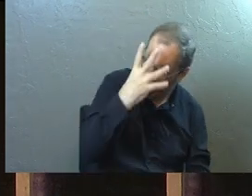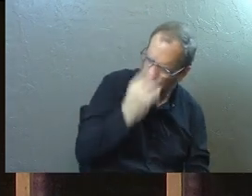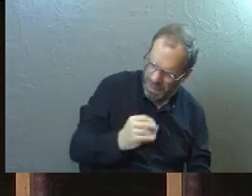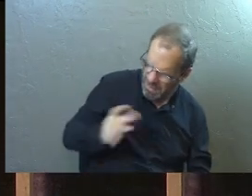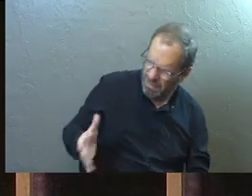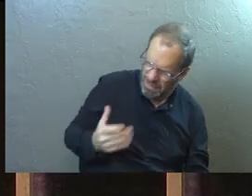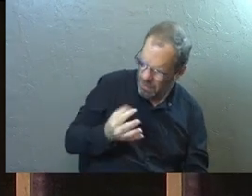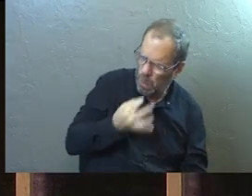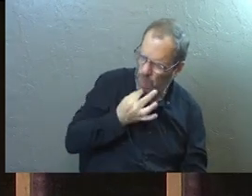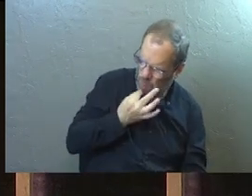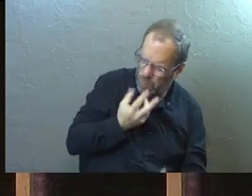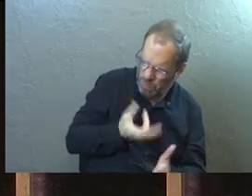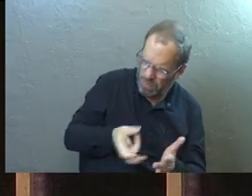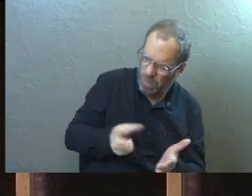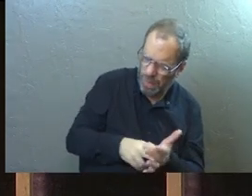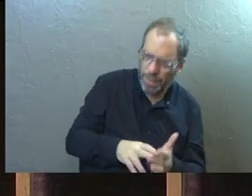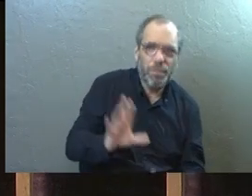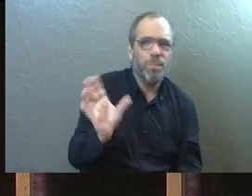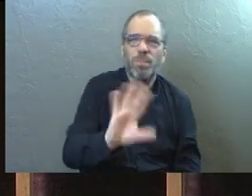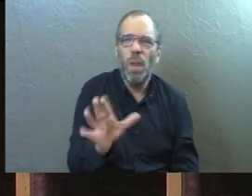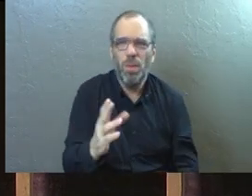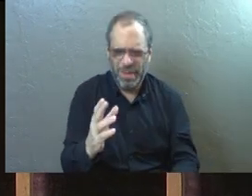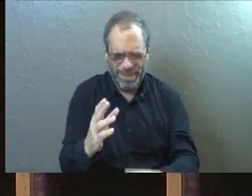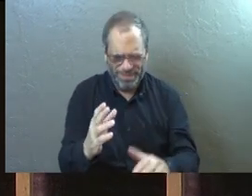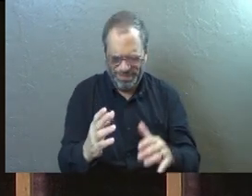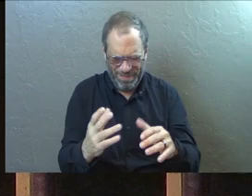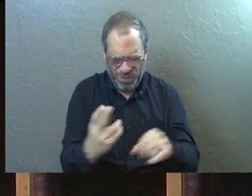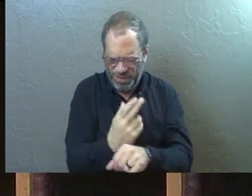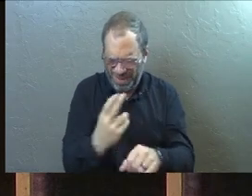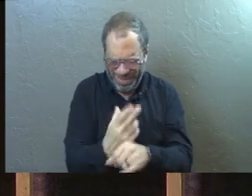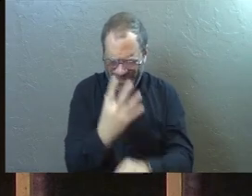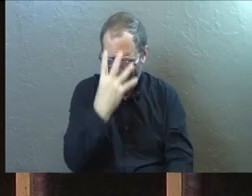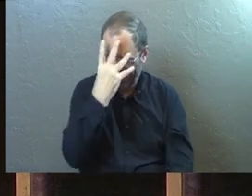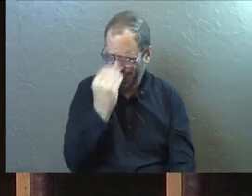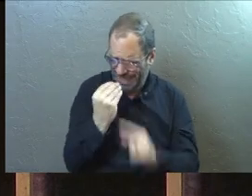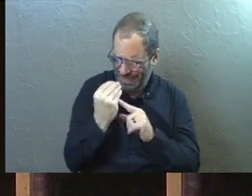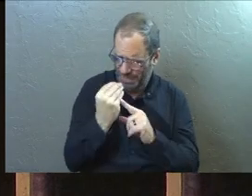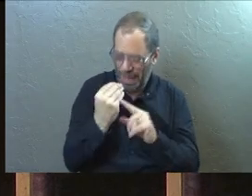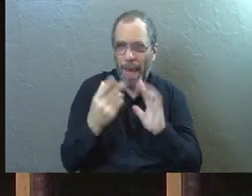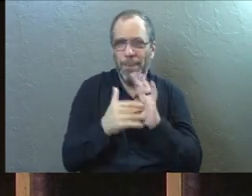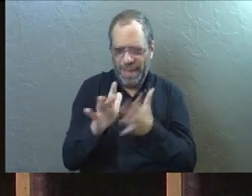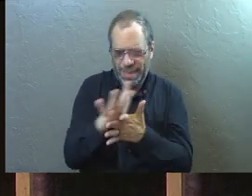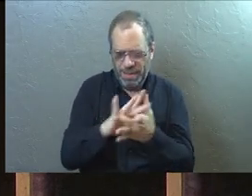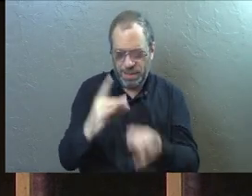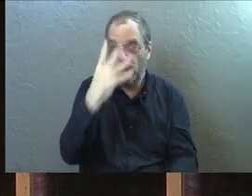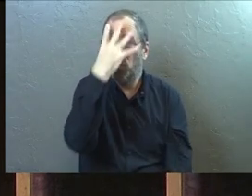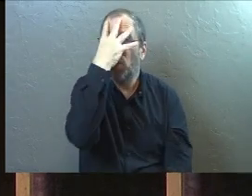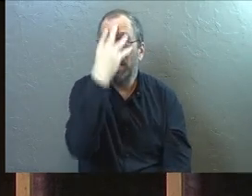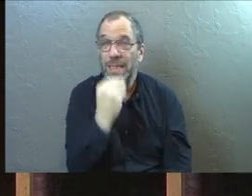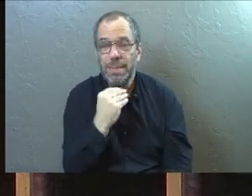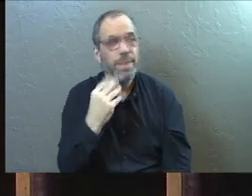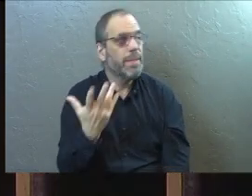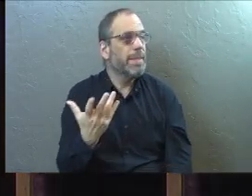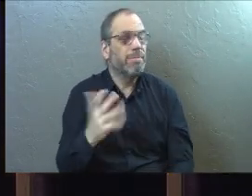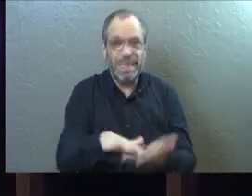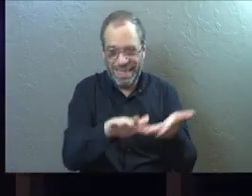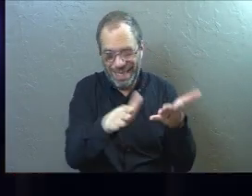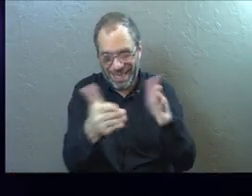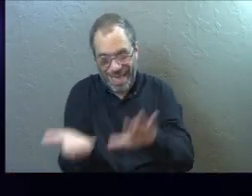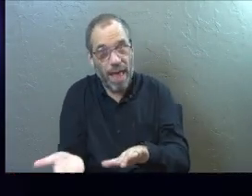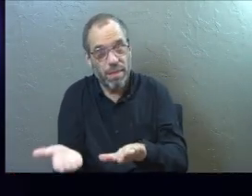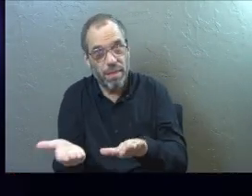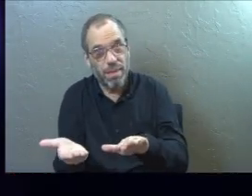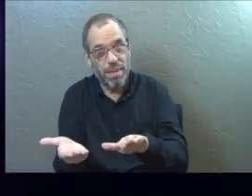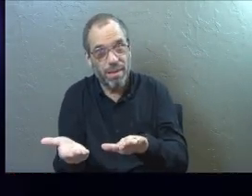is sleeping, he will soon get better. Now Jesus is using this, this idea of sleeping to mean spiritual sleep, to mean death.